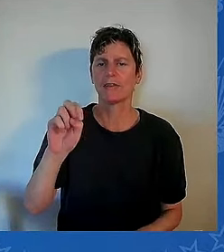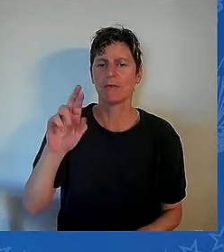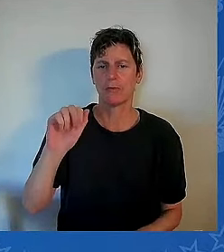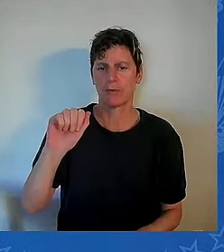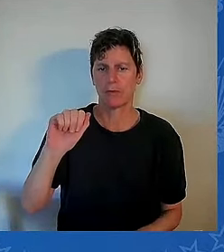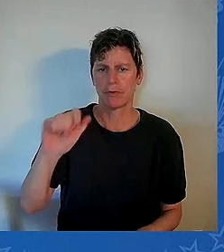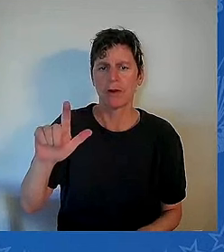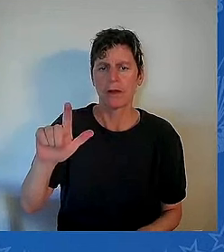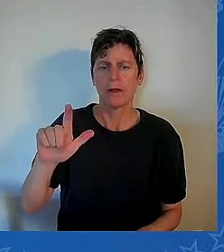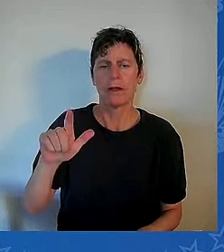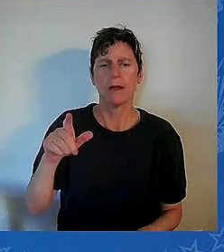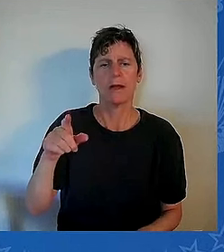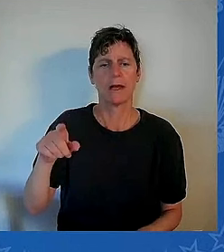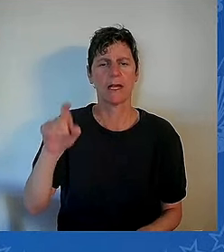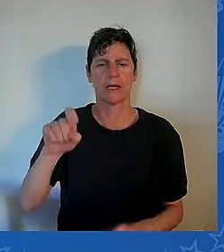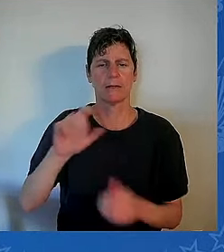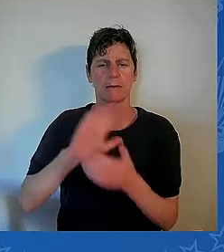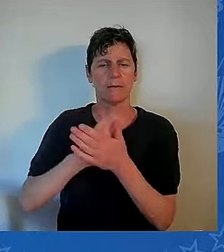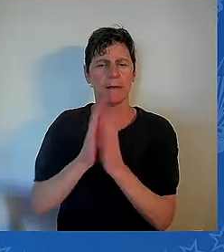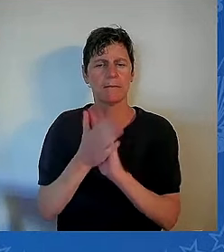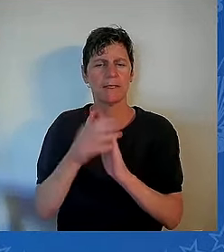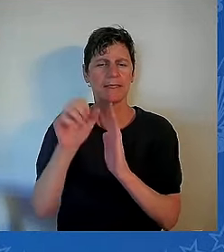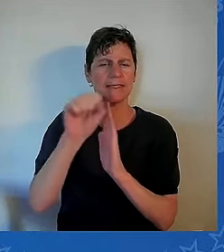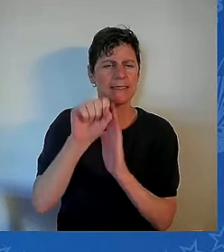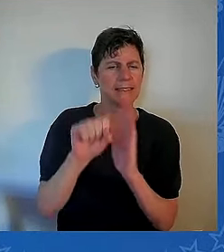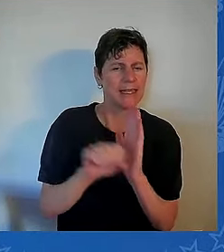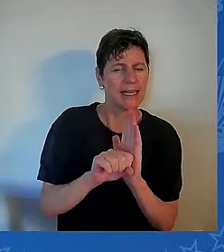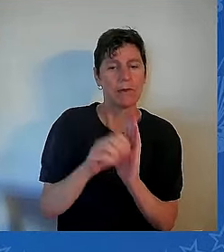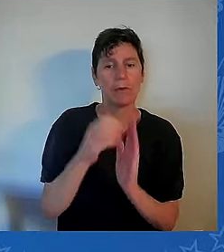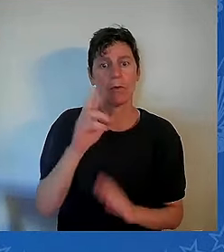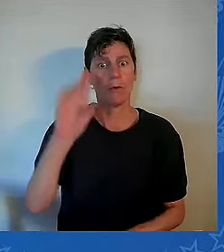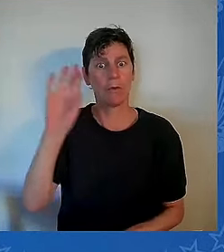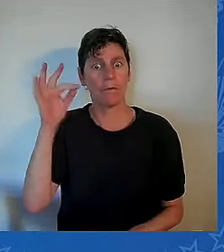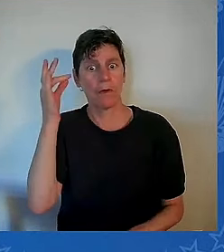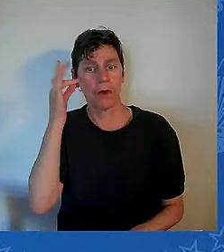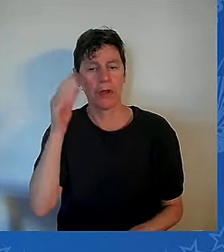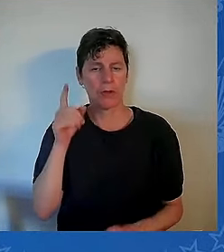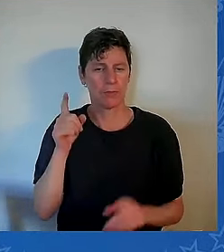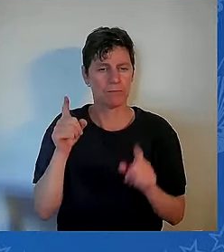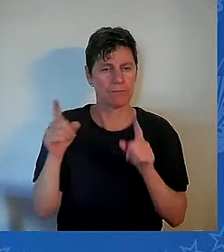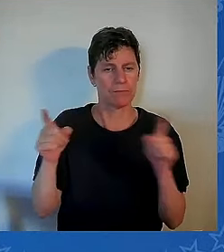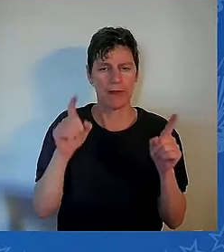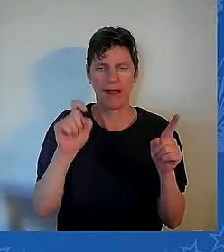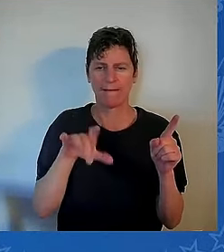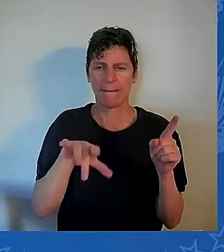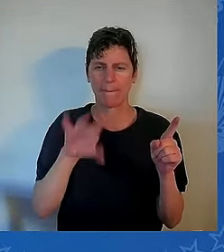You temporarily gave of his office to go with his unit for a year in Iraq.